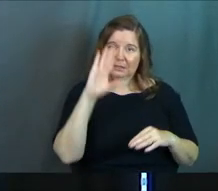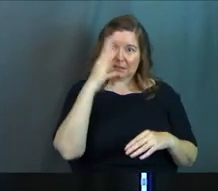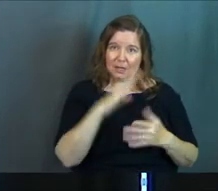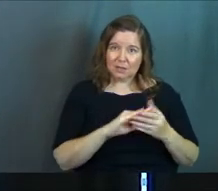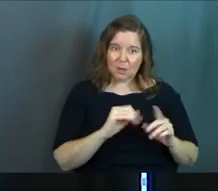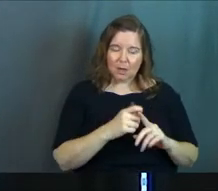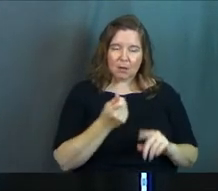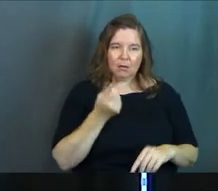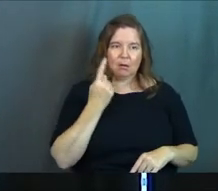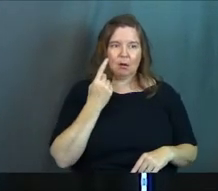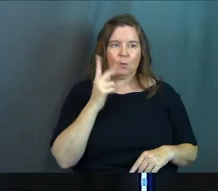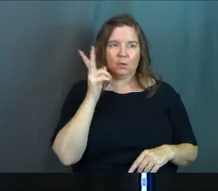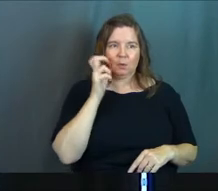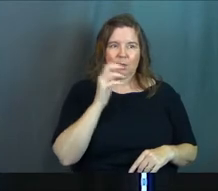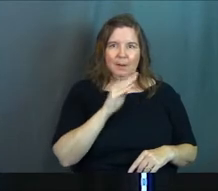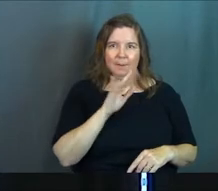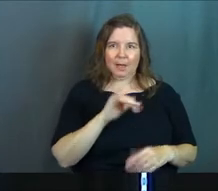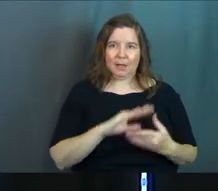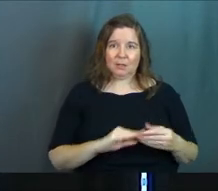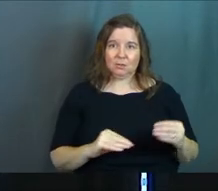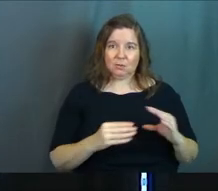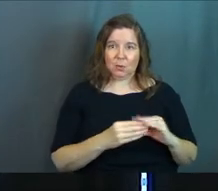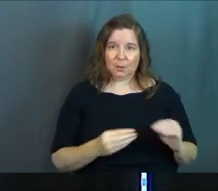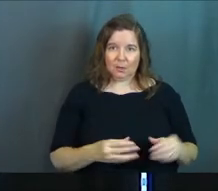make more sense after you hear Molly's story?